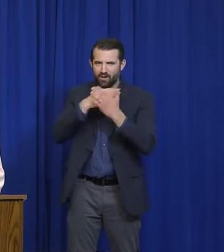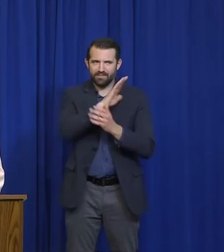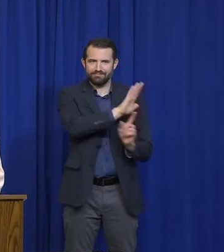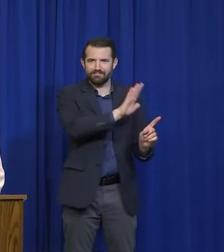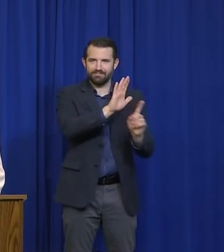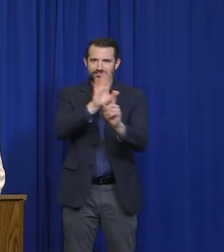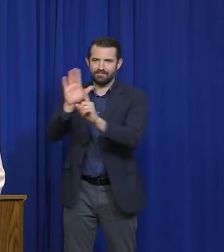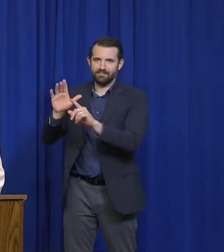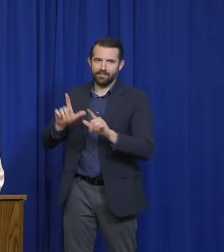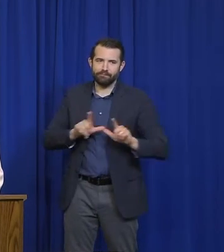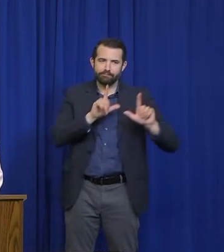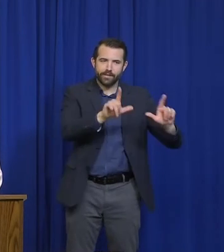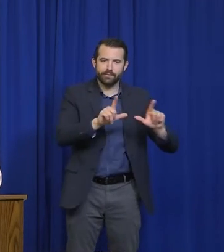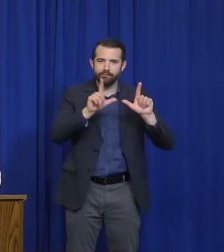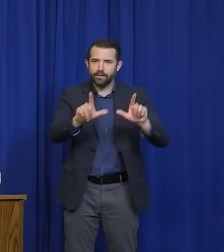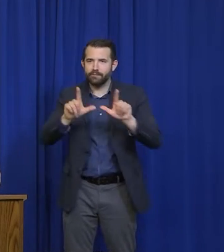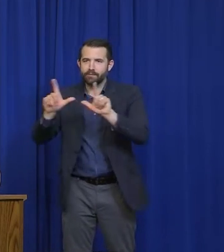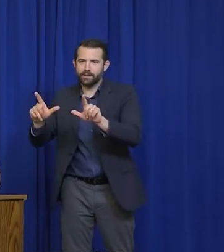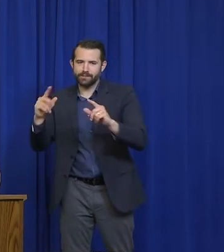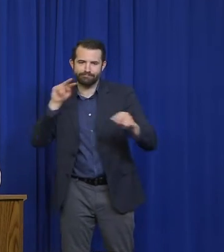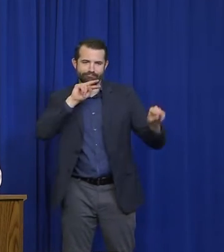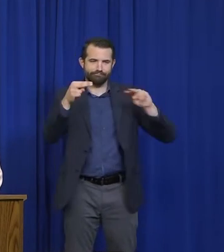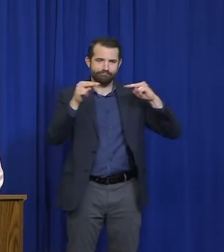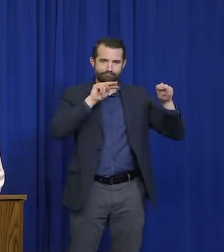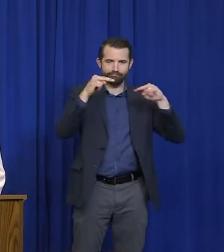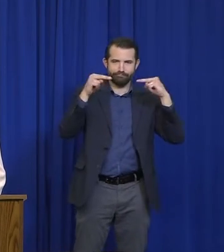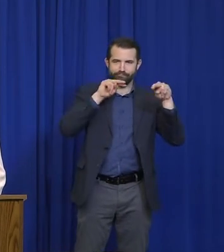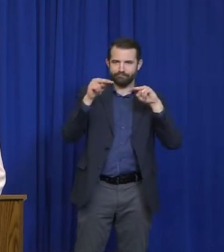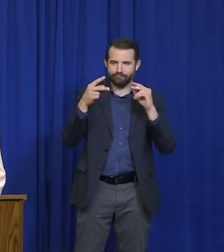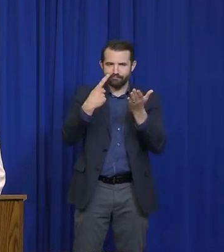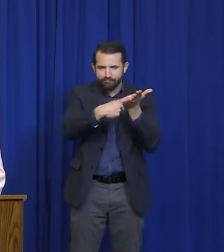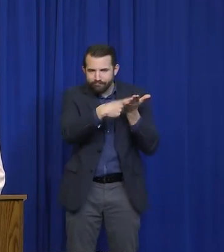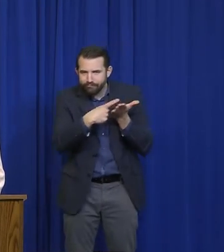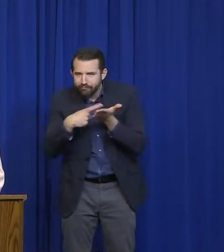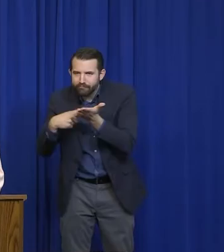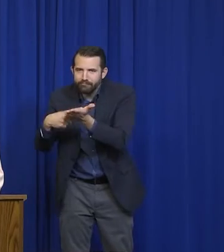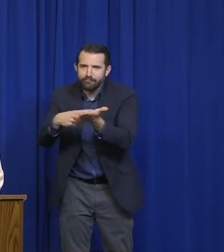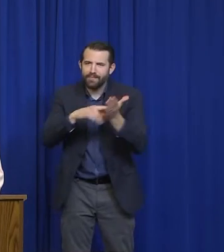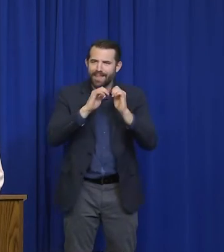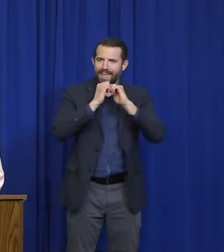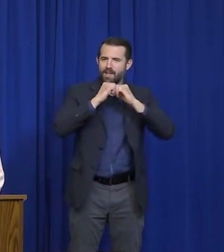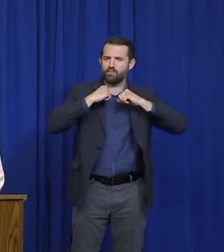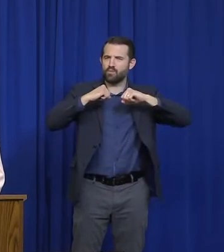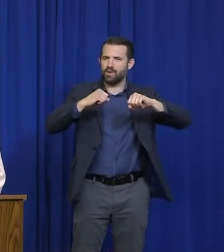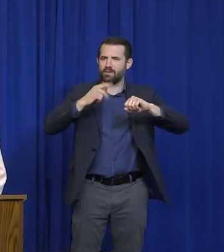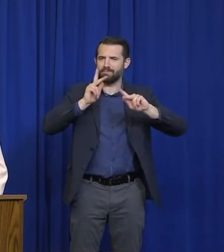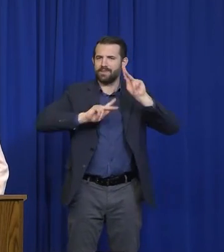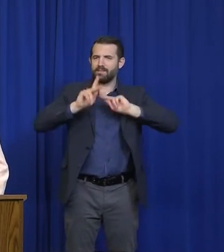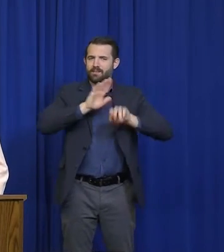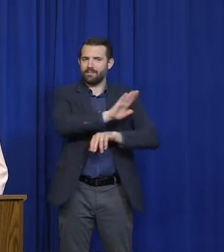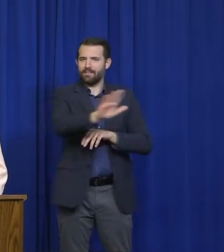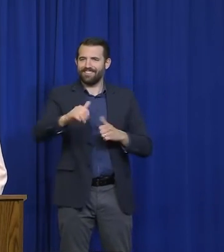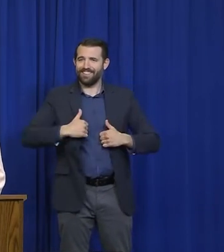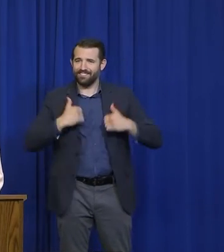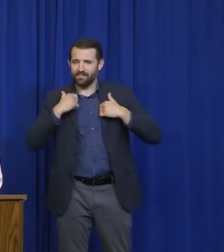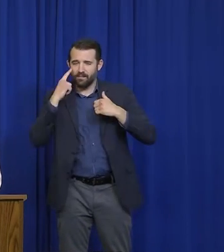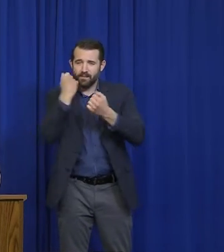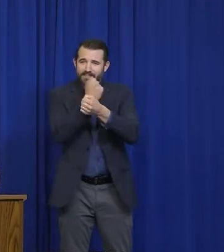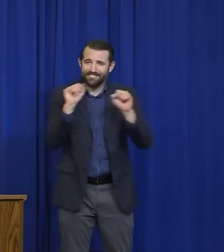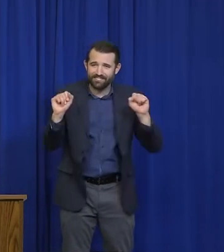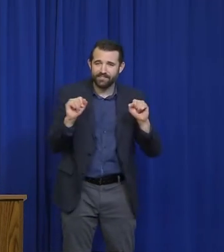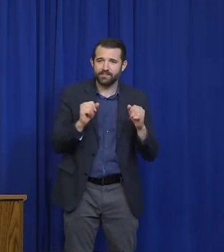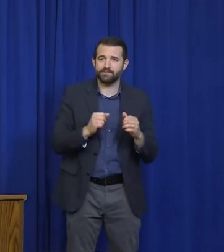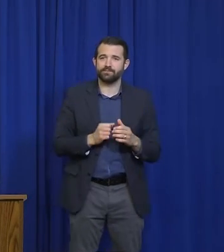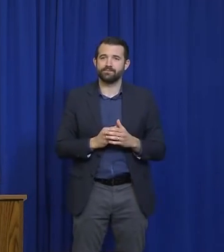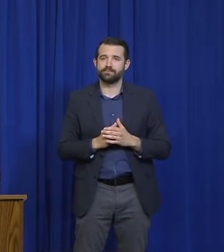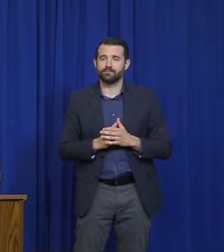also, first and foremost, protecting the lives and health and safety of people. Yeah, I think it's, and the one